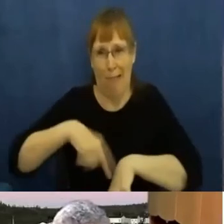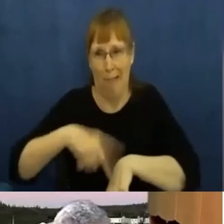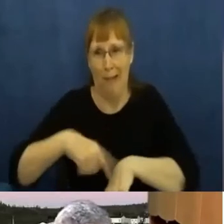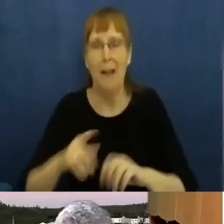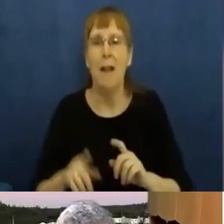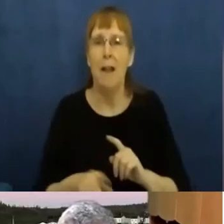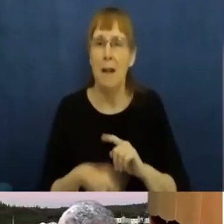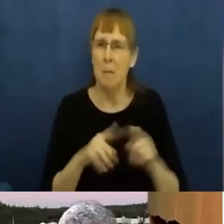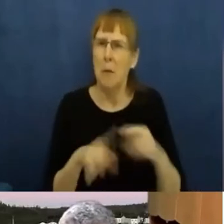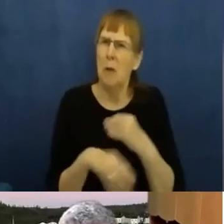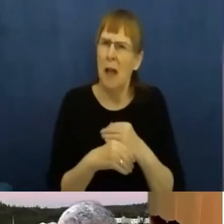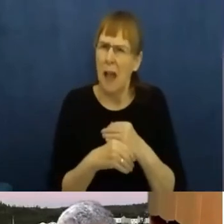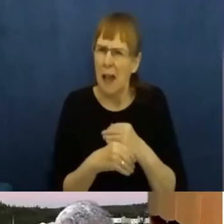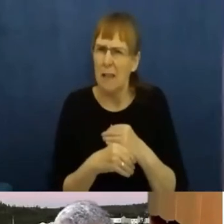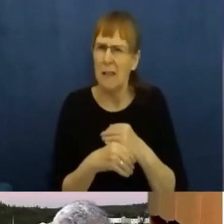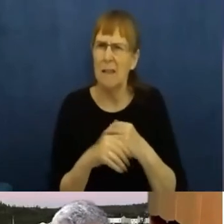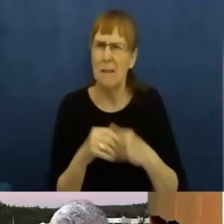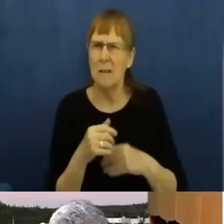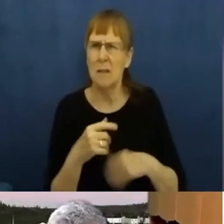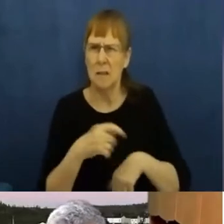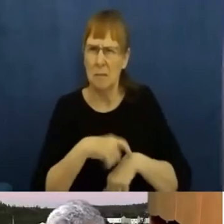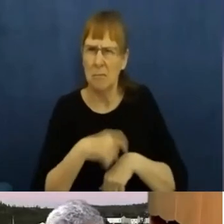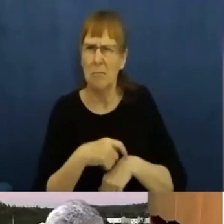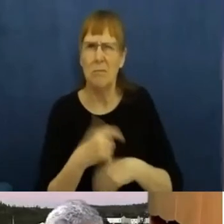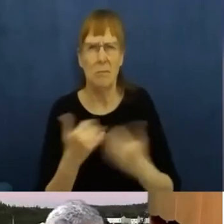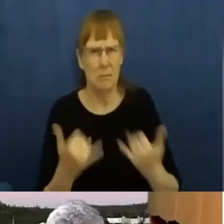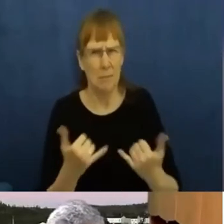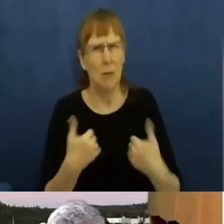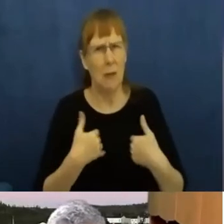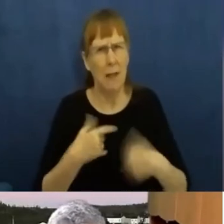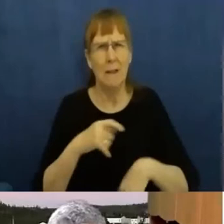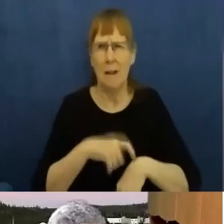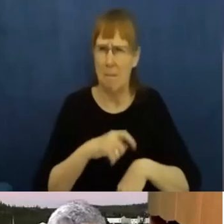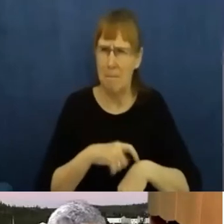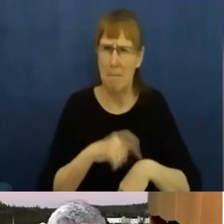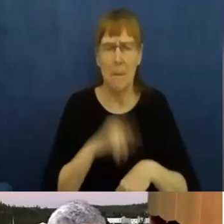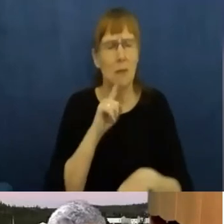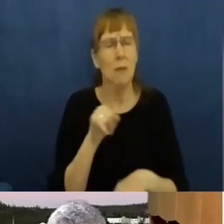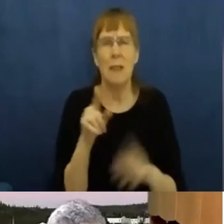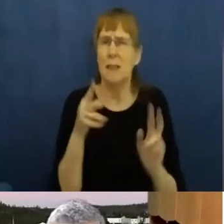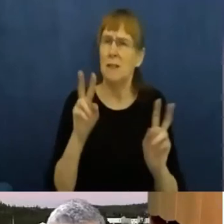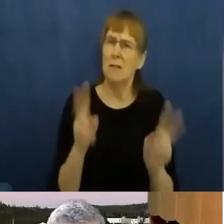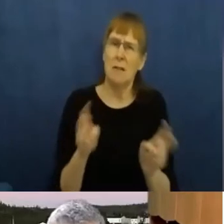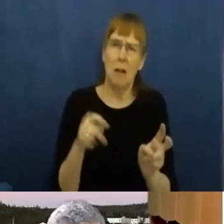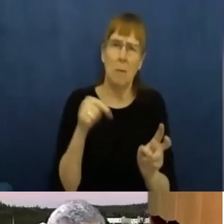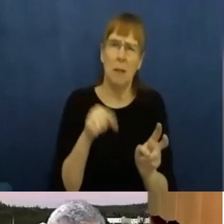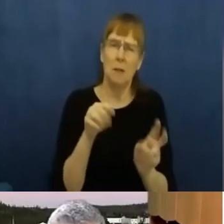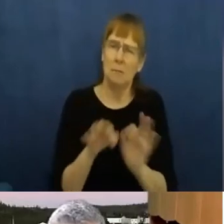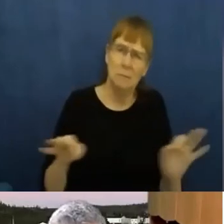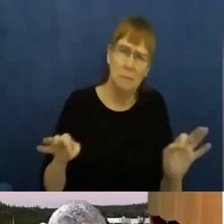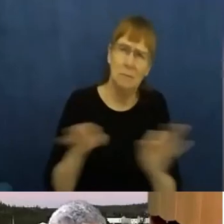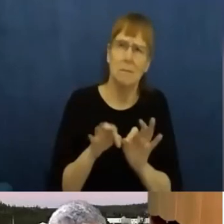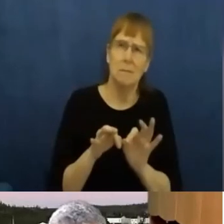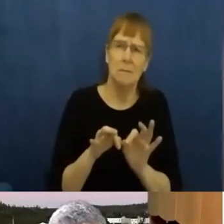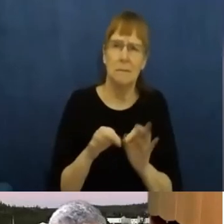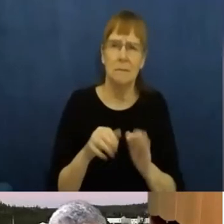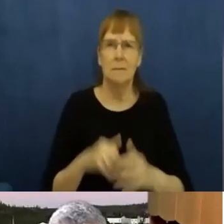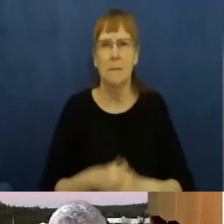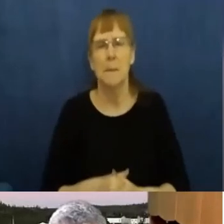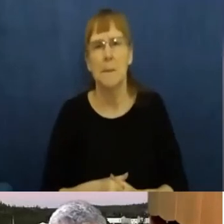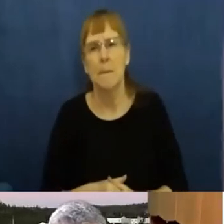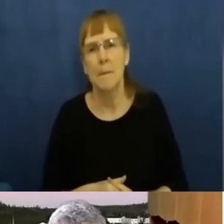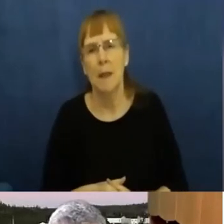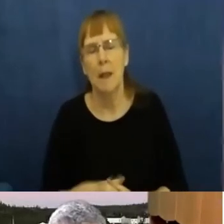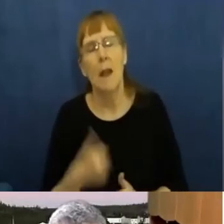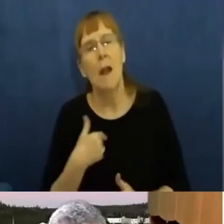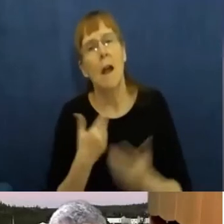add about another 20 minutes here to make sure everybody has time. This is such an important topic and we could carry on. I wanted